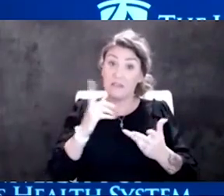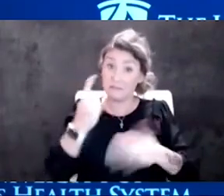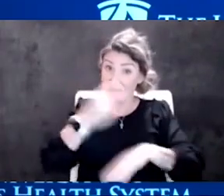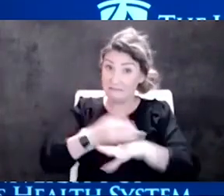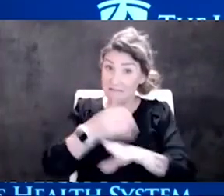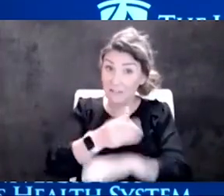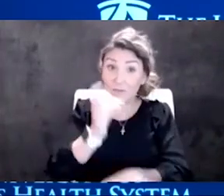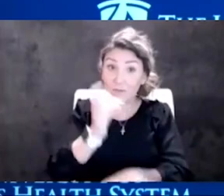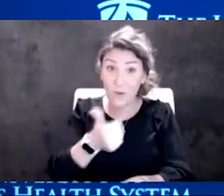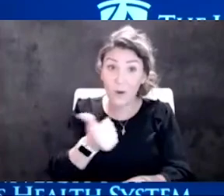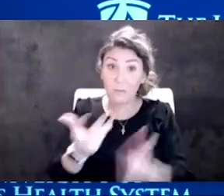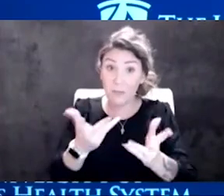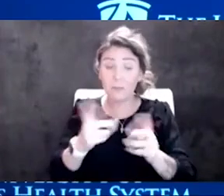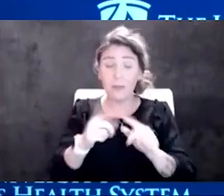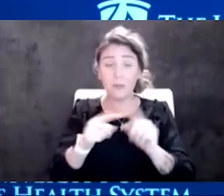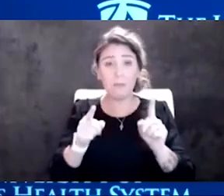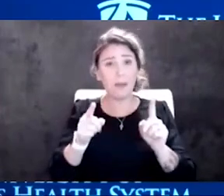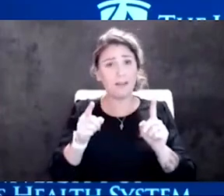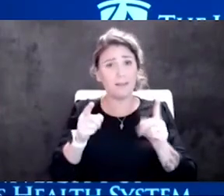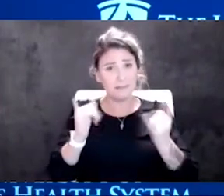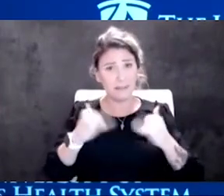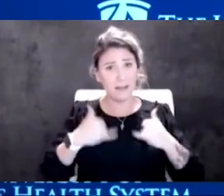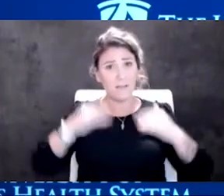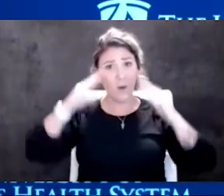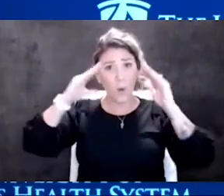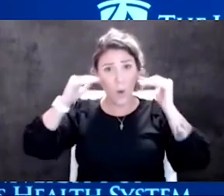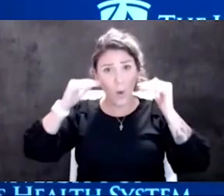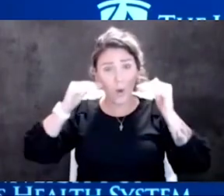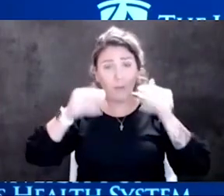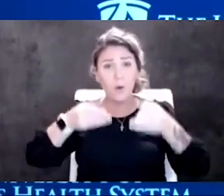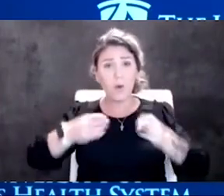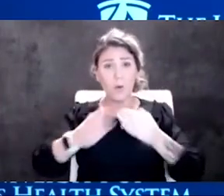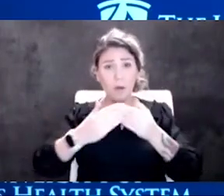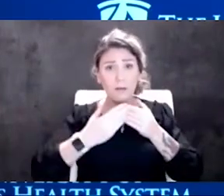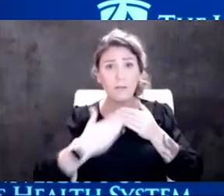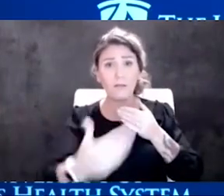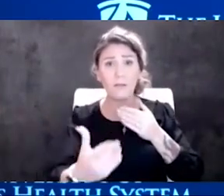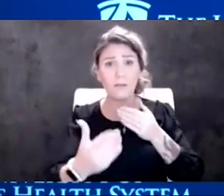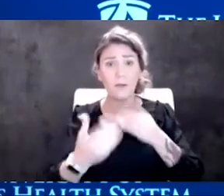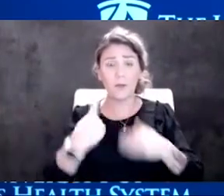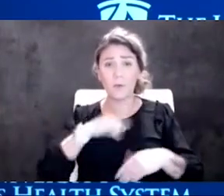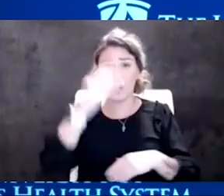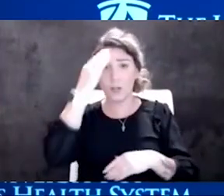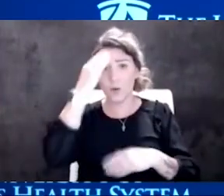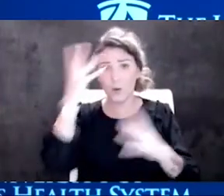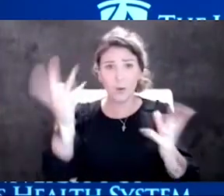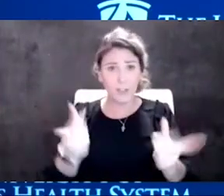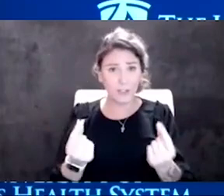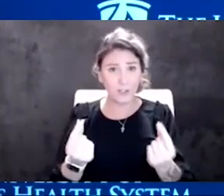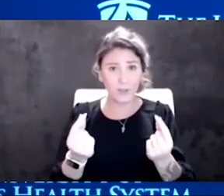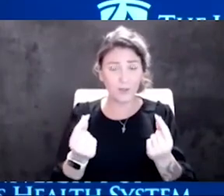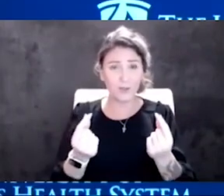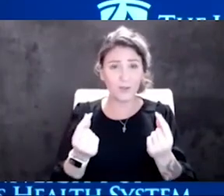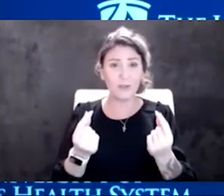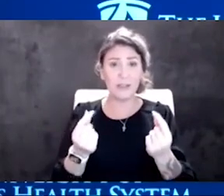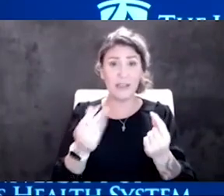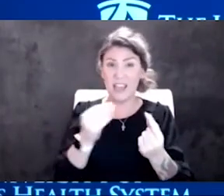But there is hope. There is a way forward. And we know what to do. And we've done it before.